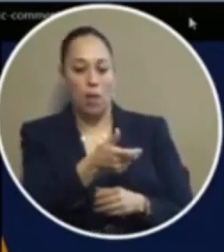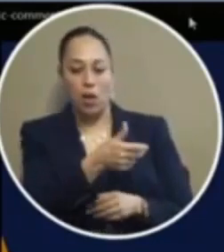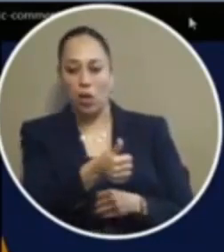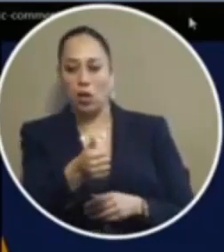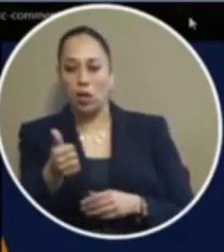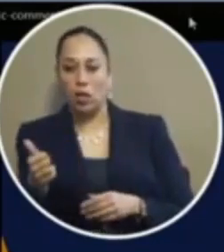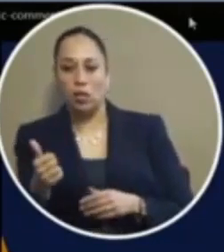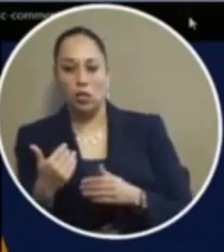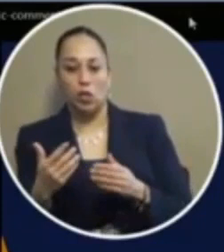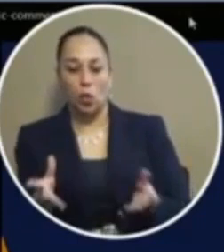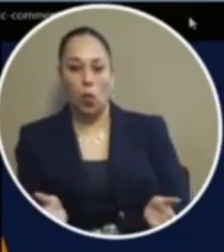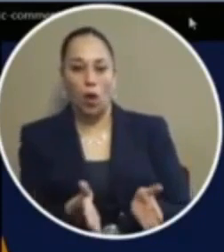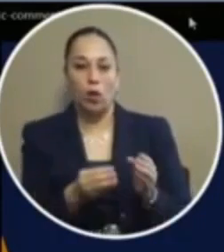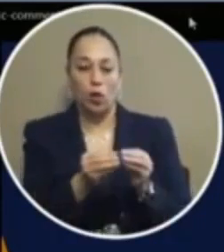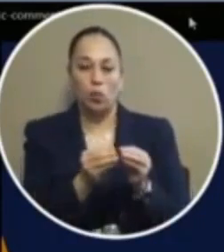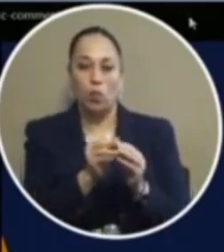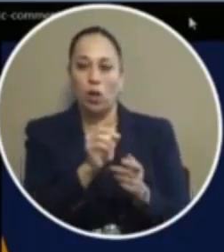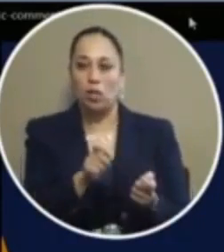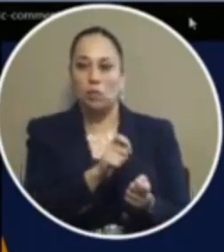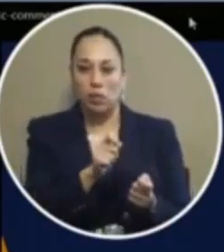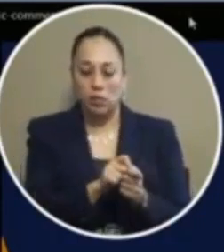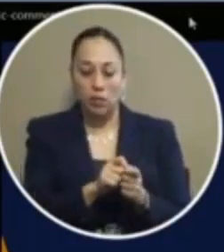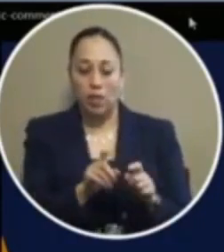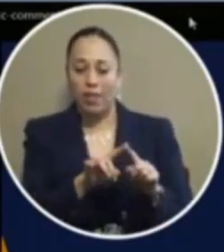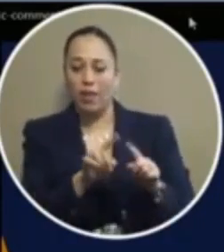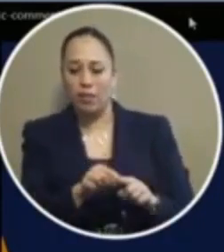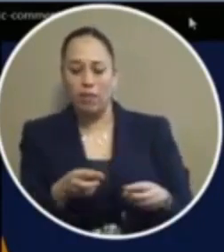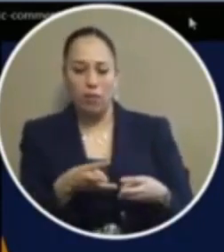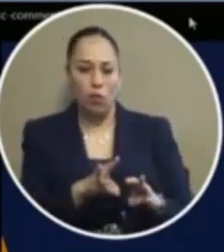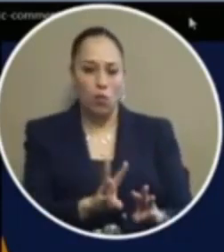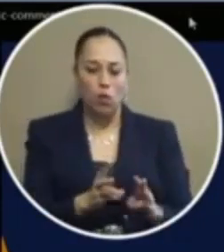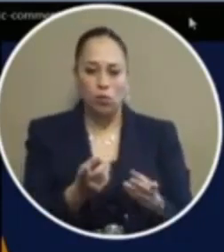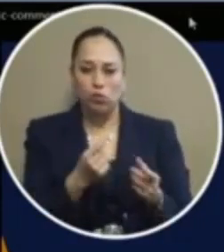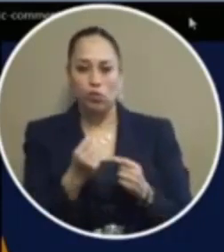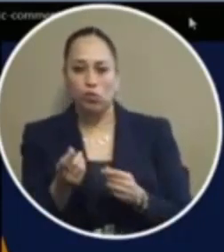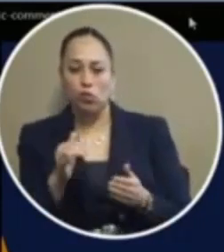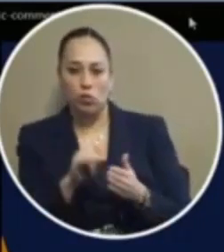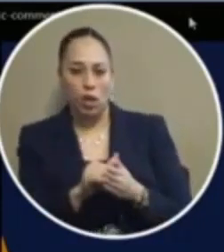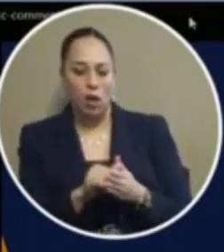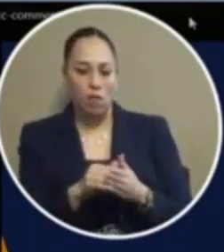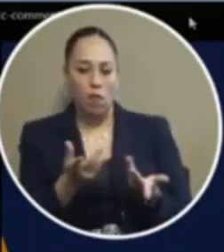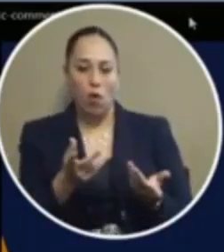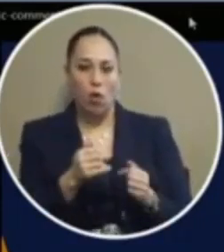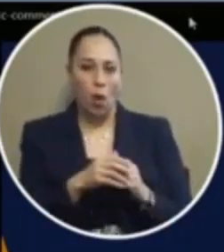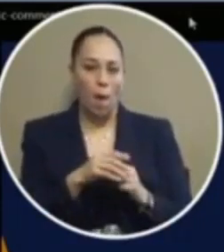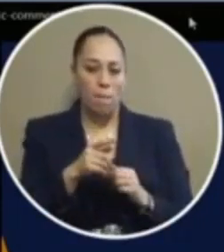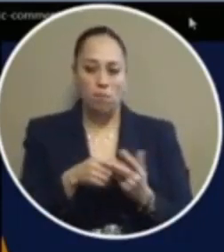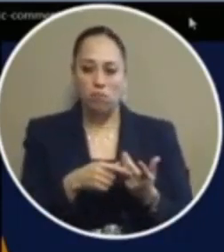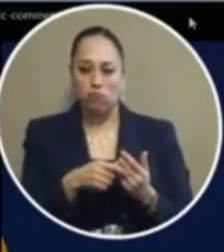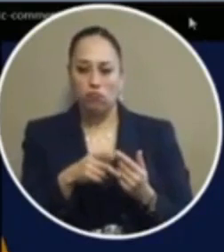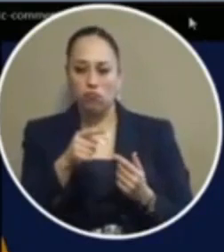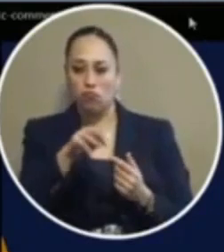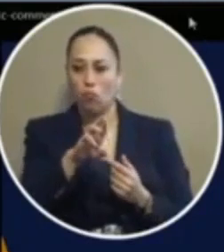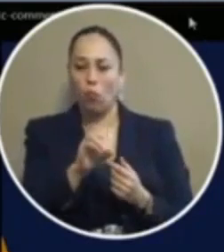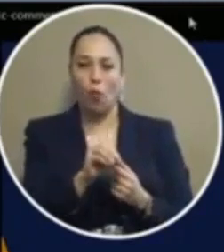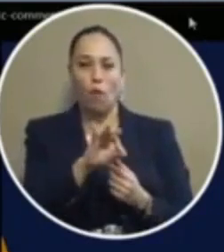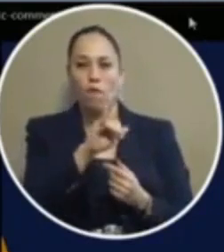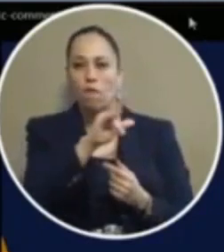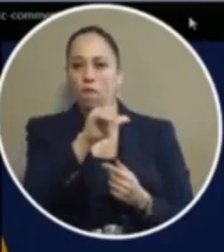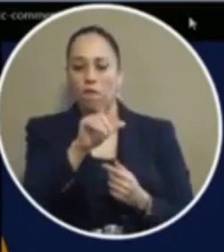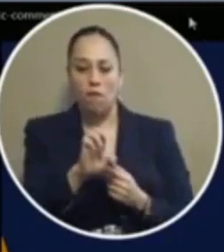inquire about more criminal activity there are other ways to go ahead and i guess either profile if you want to call it that way